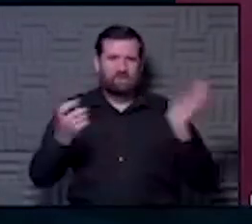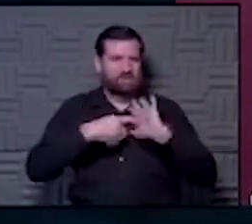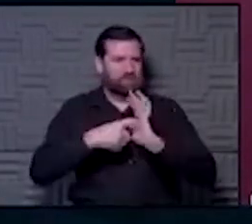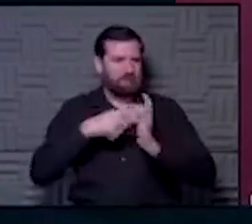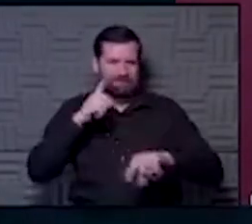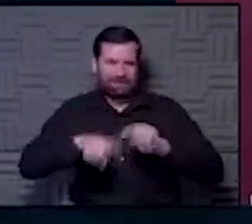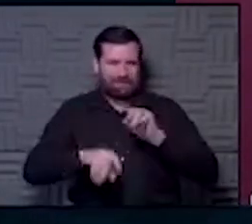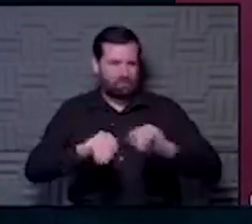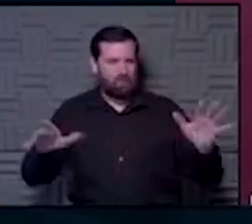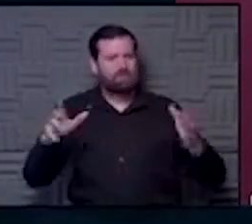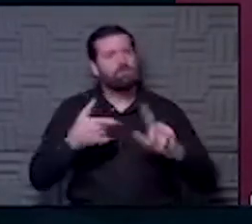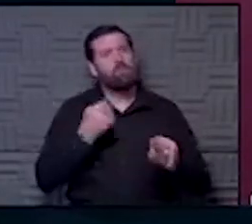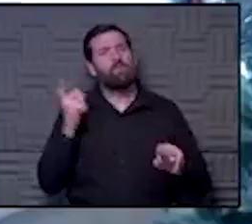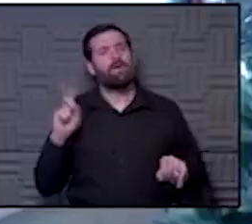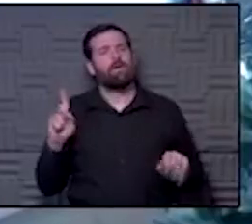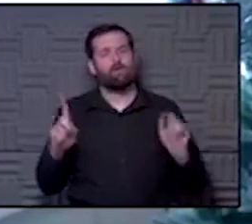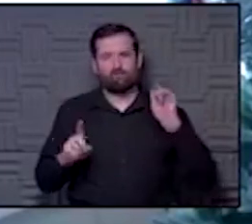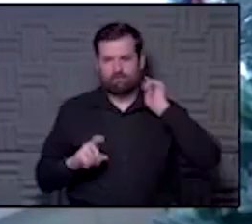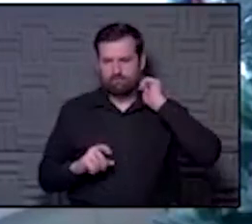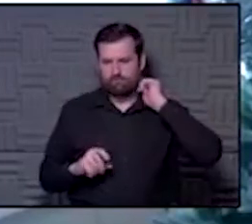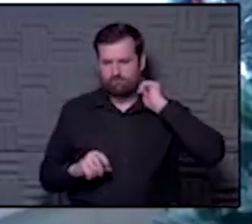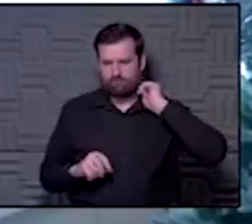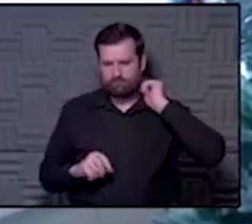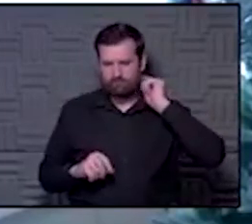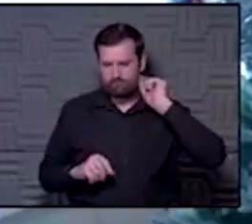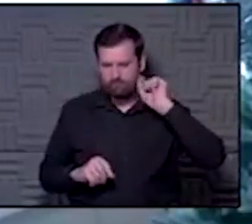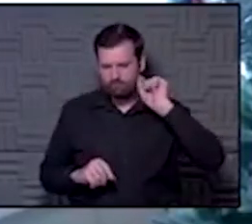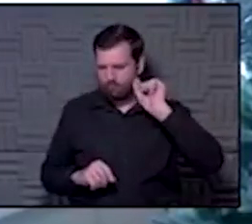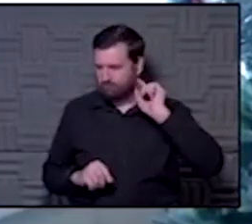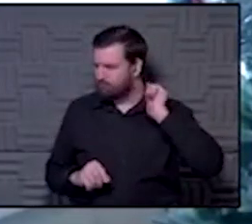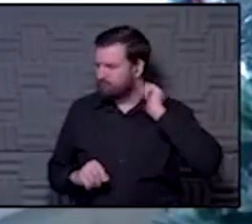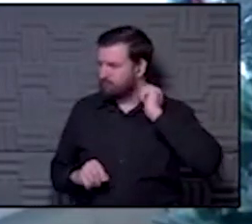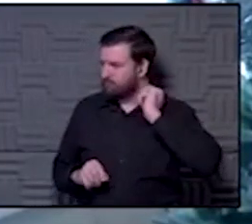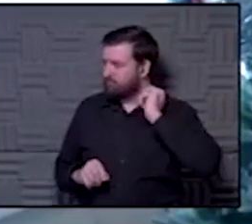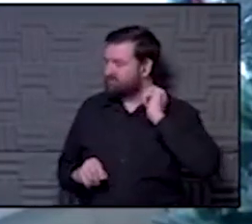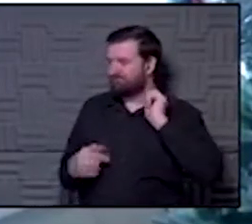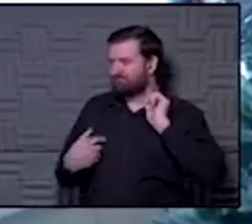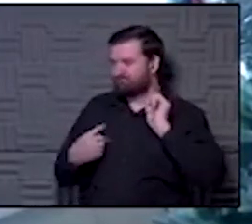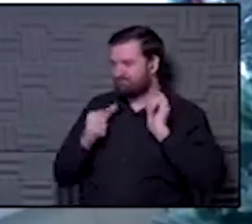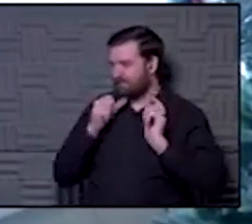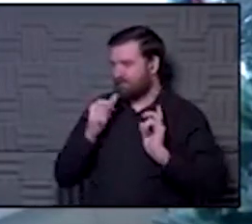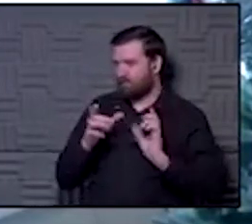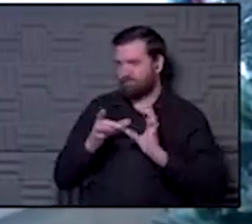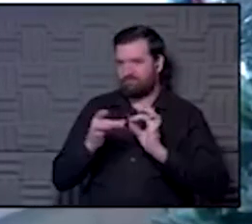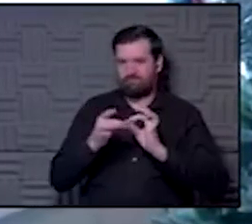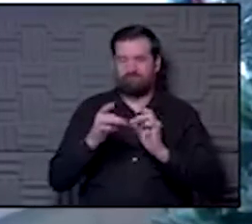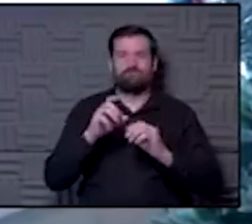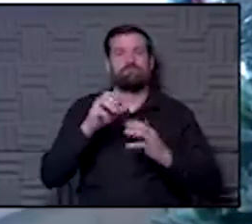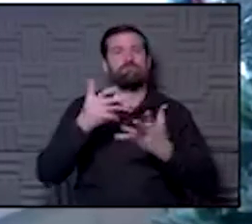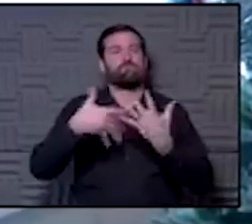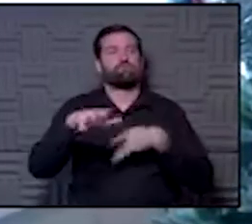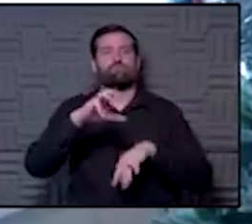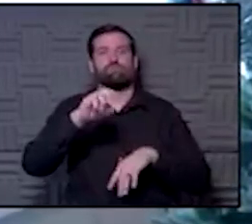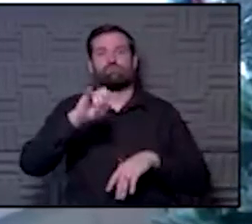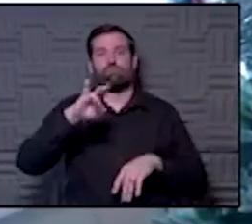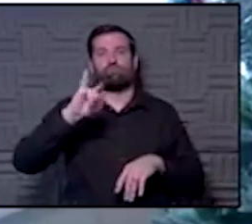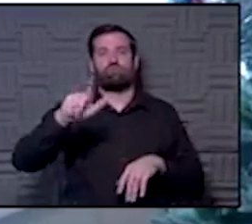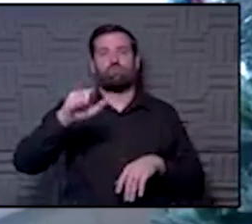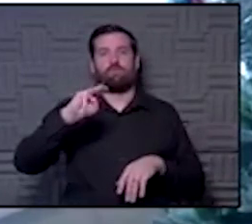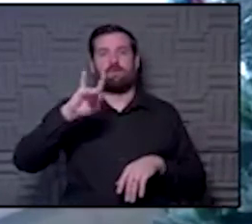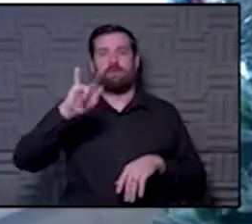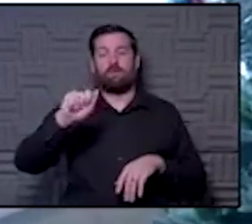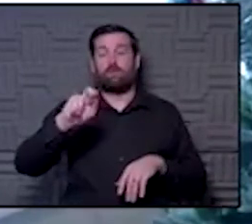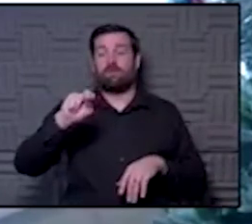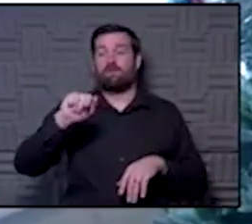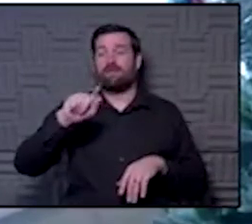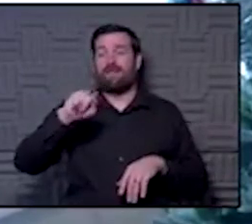you can't spread it? I don't quote social media very frequently, but I think I will now. Natalie Dean was the